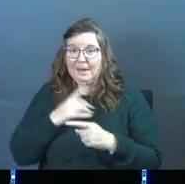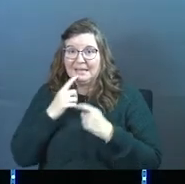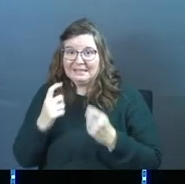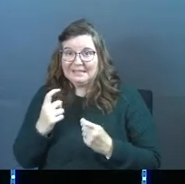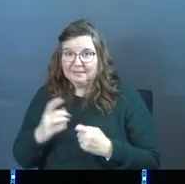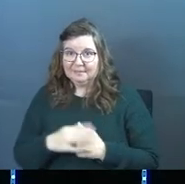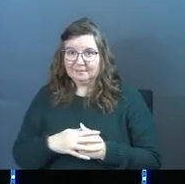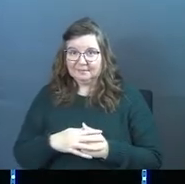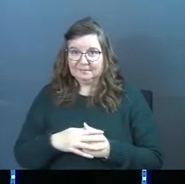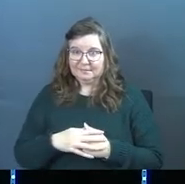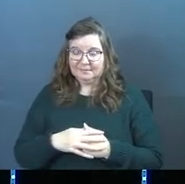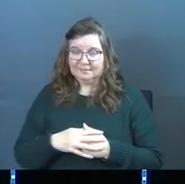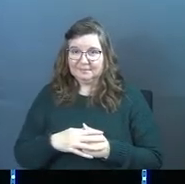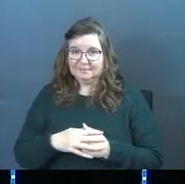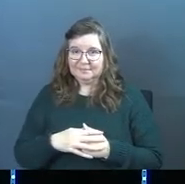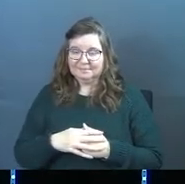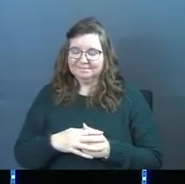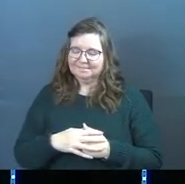sin.